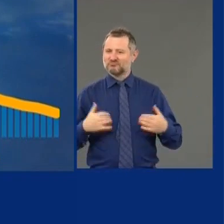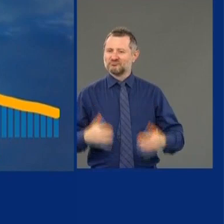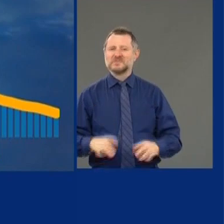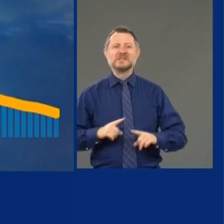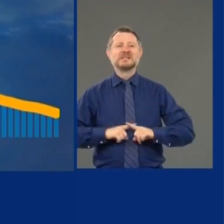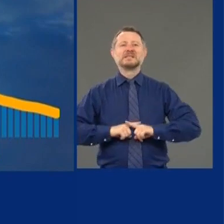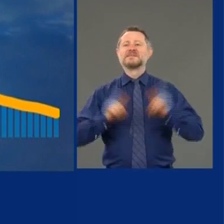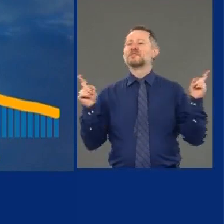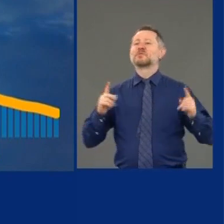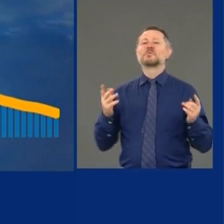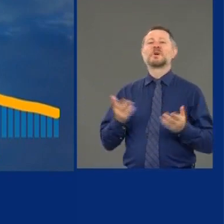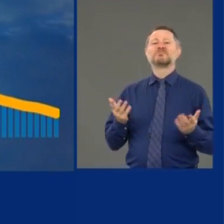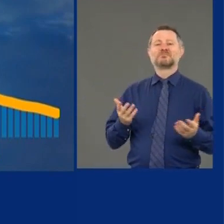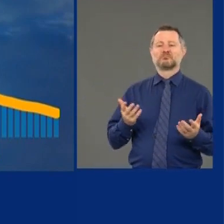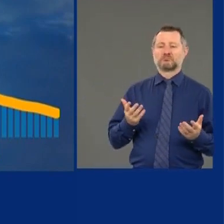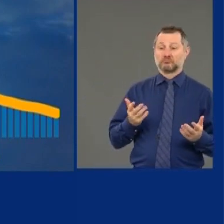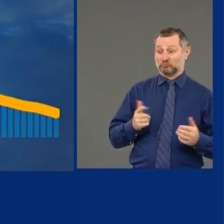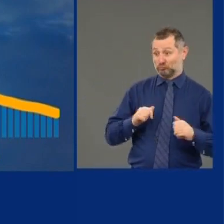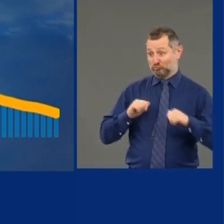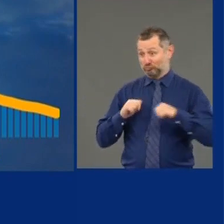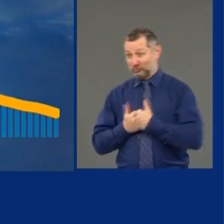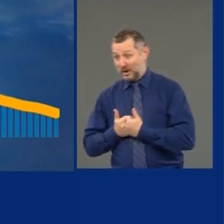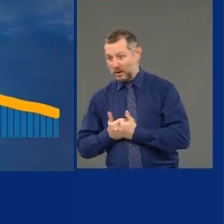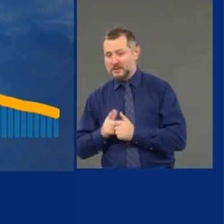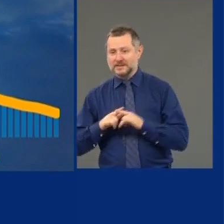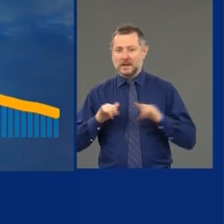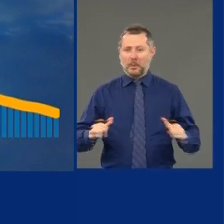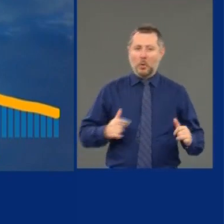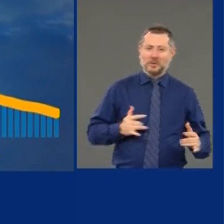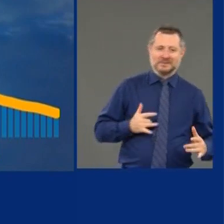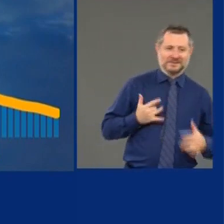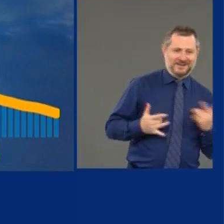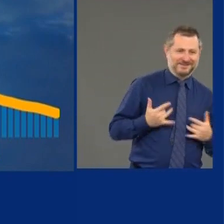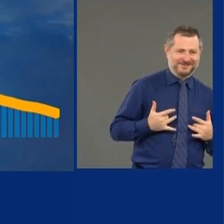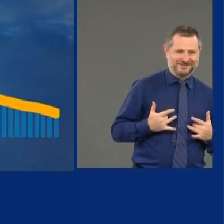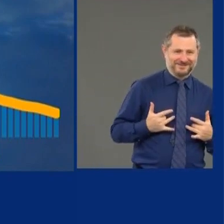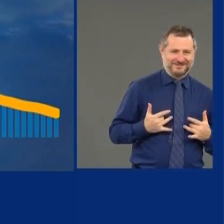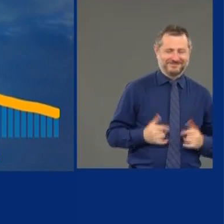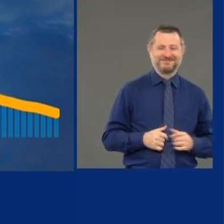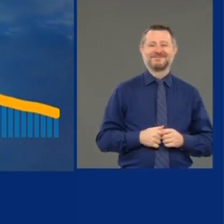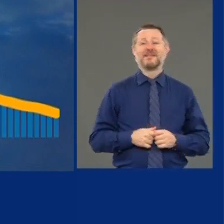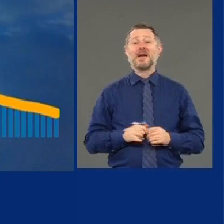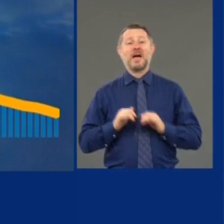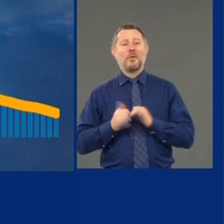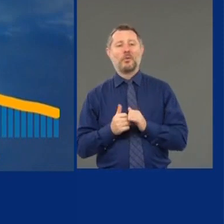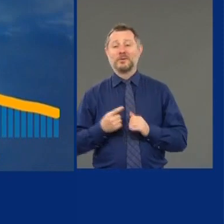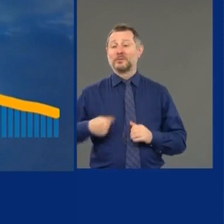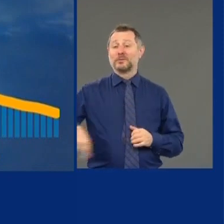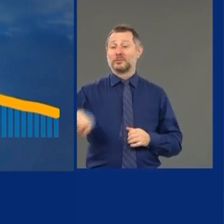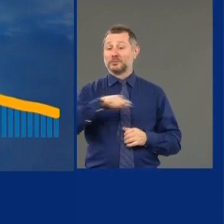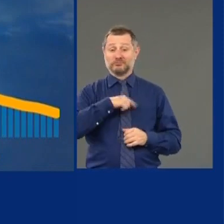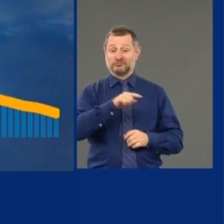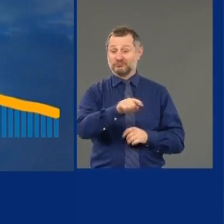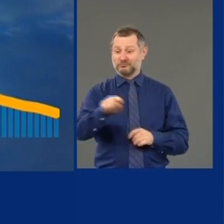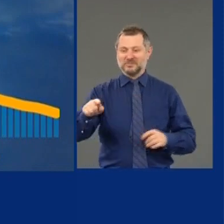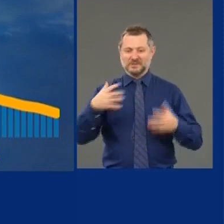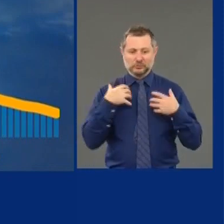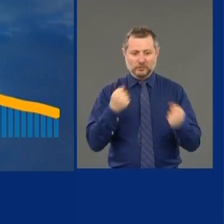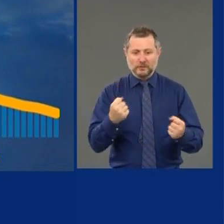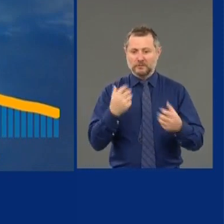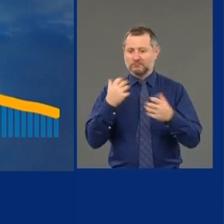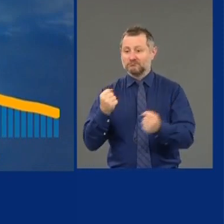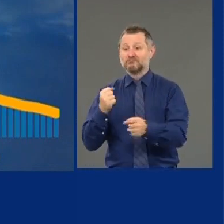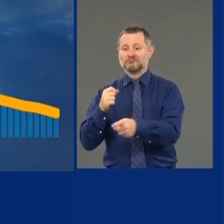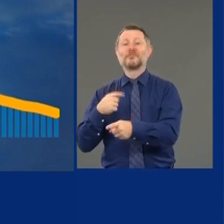so challenging, but so exciting. The only way for each of us to be healthy was if all of